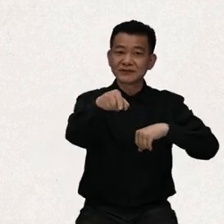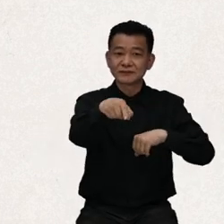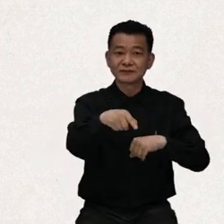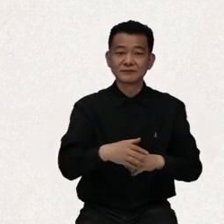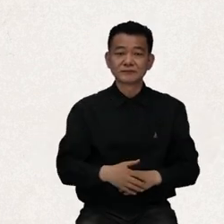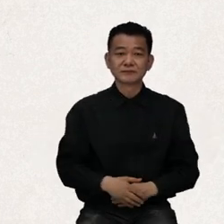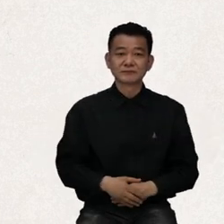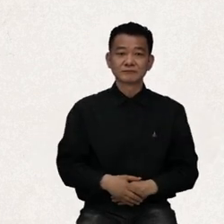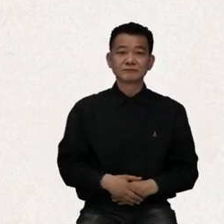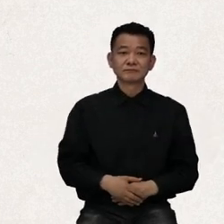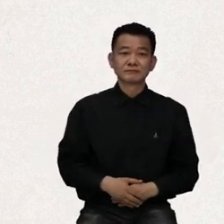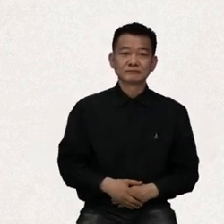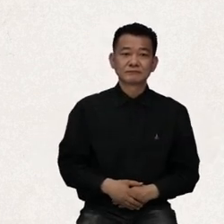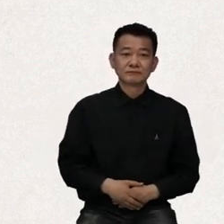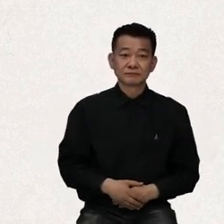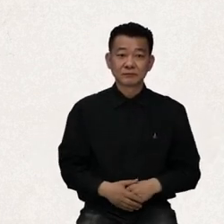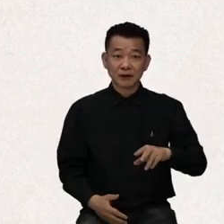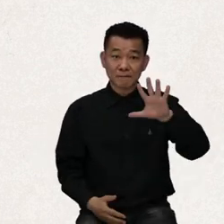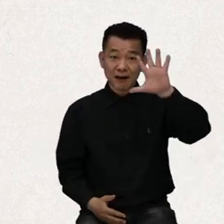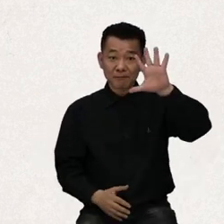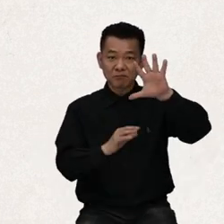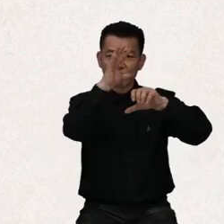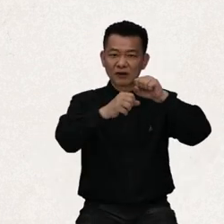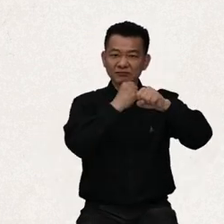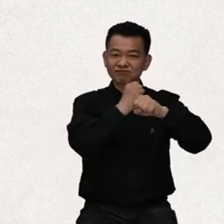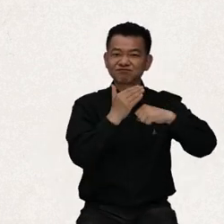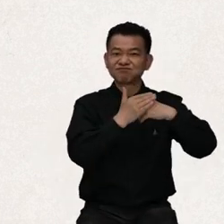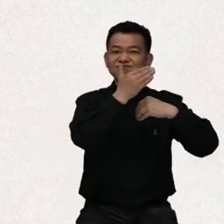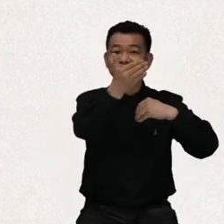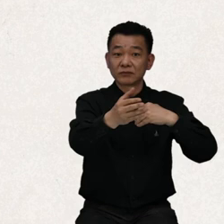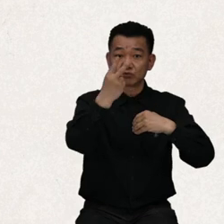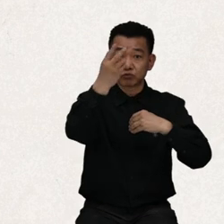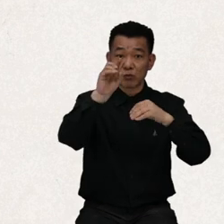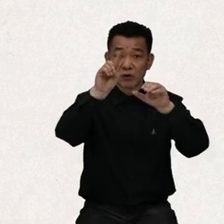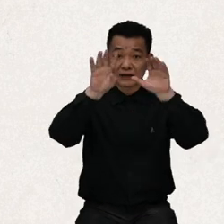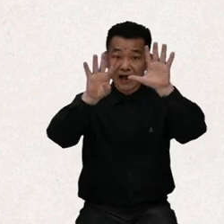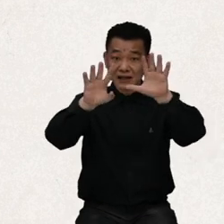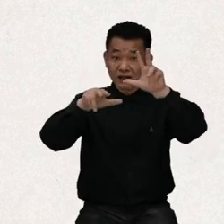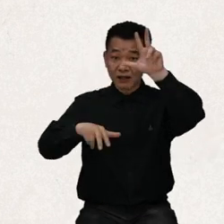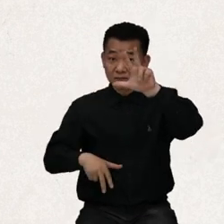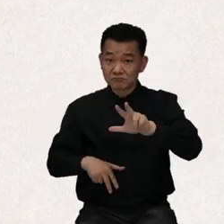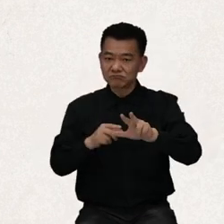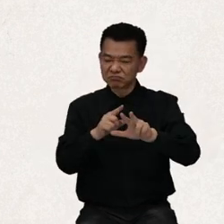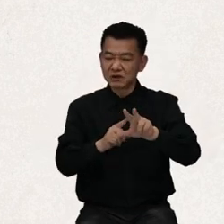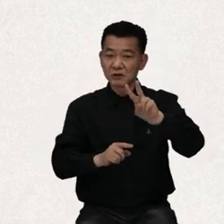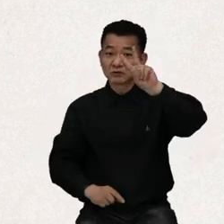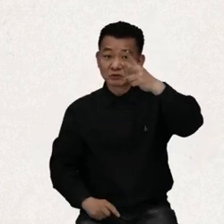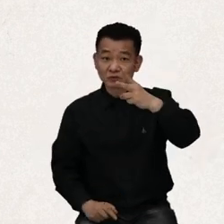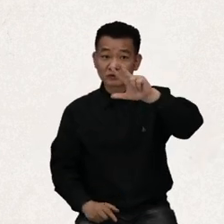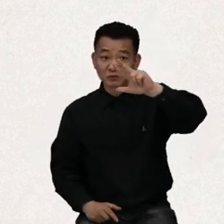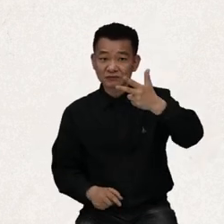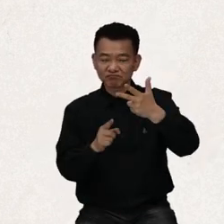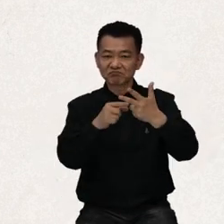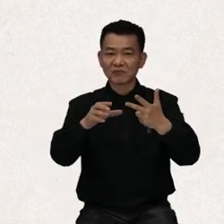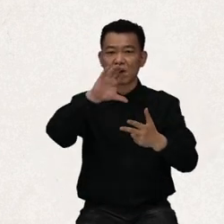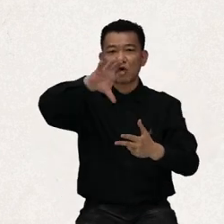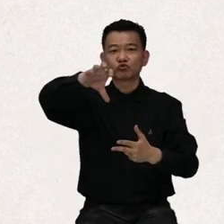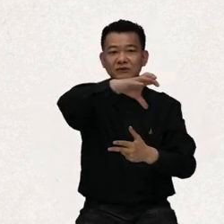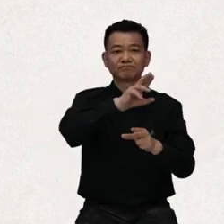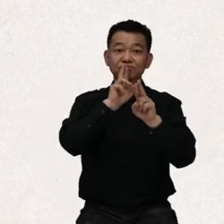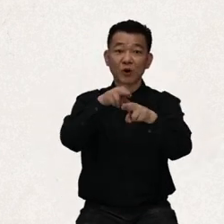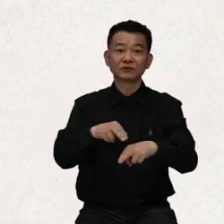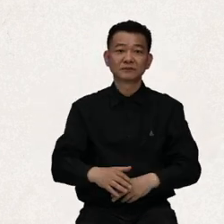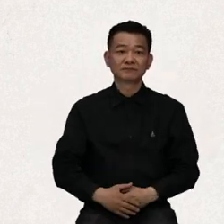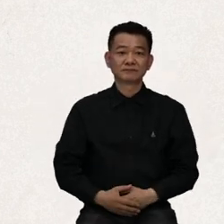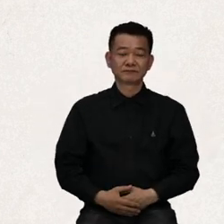in 2014 and five years later, agreed to ratify on the Convention through the combined second and third